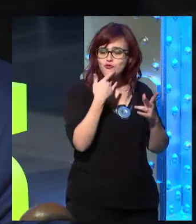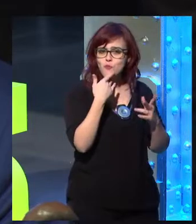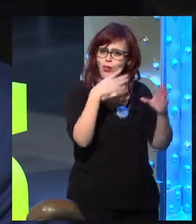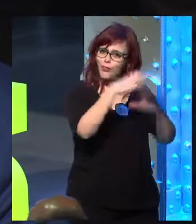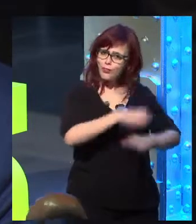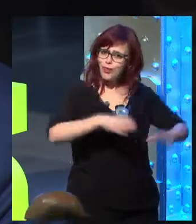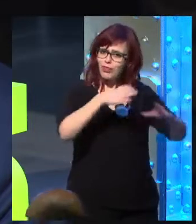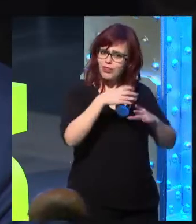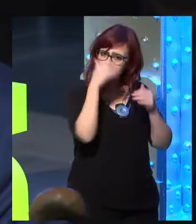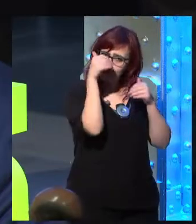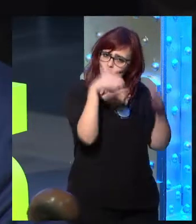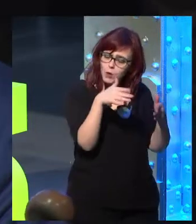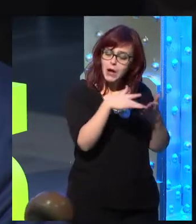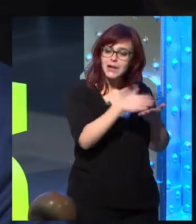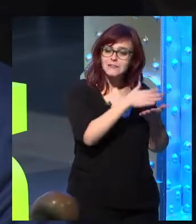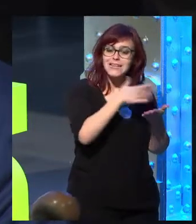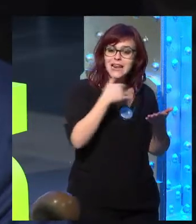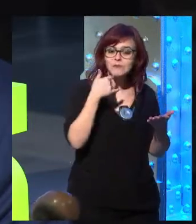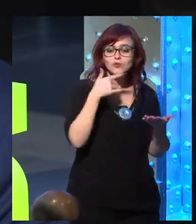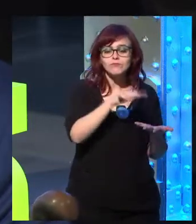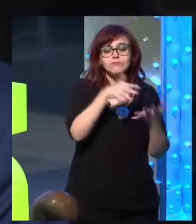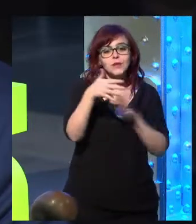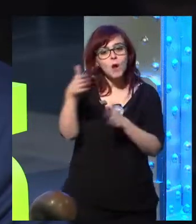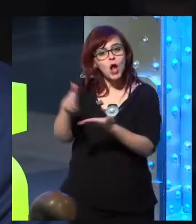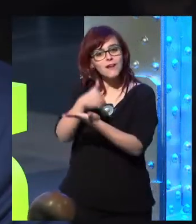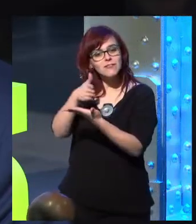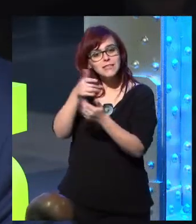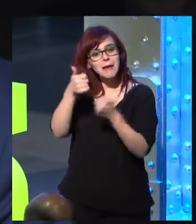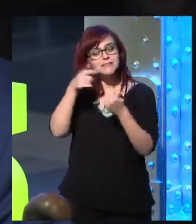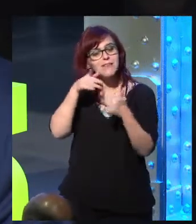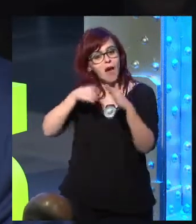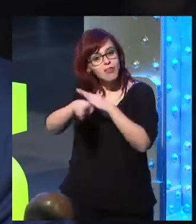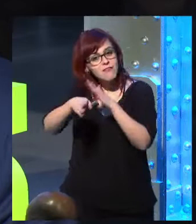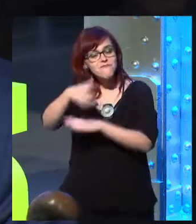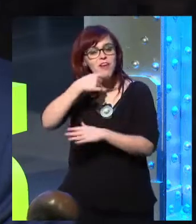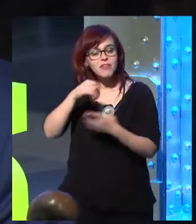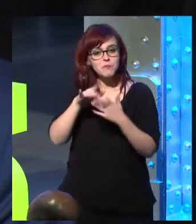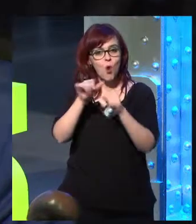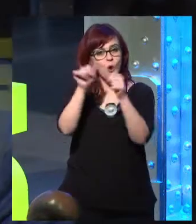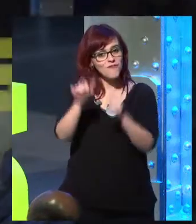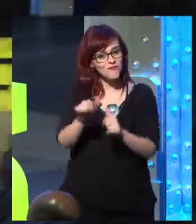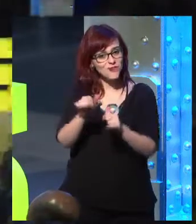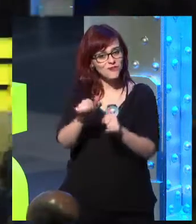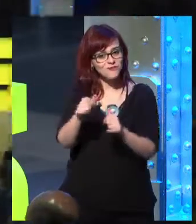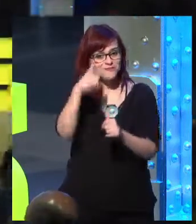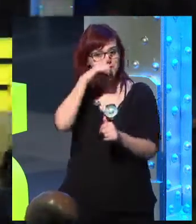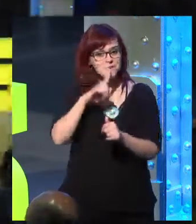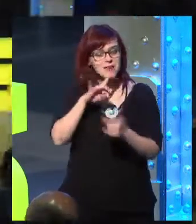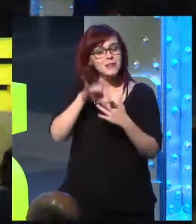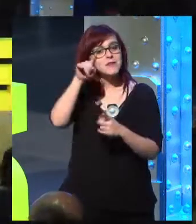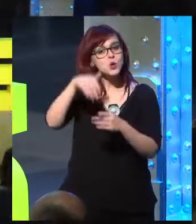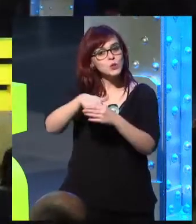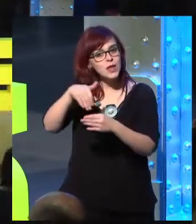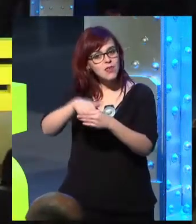that scientific spirit that Telus has always had, to become a more accessible magazine because of